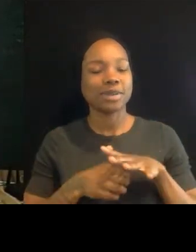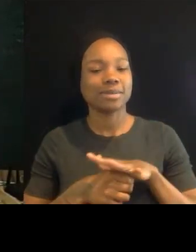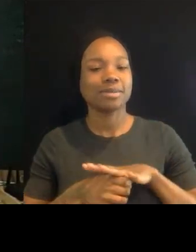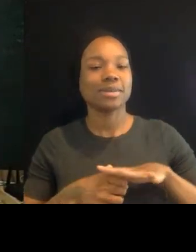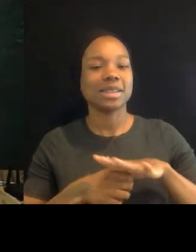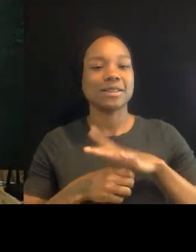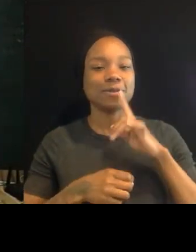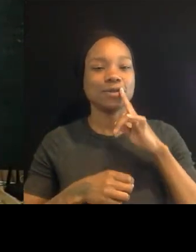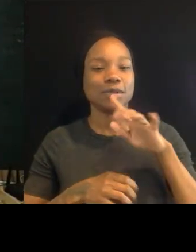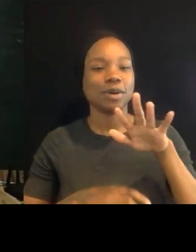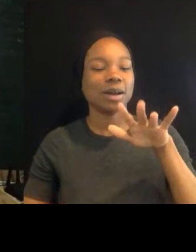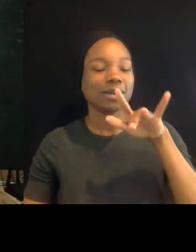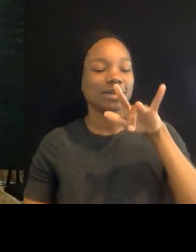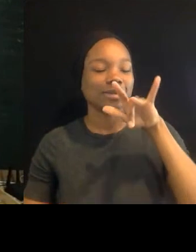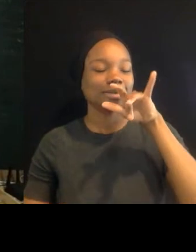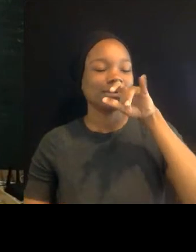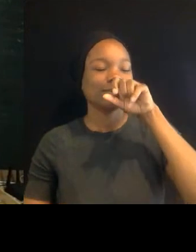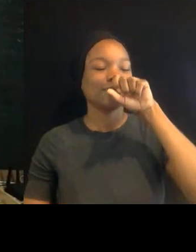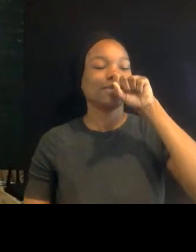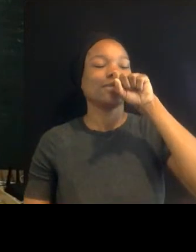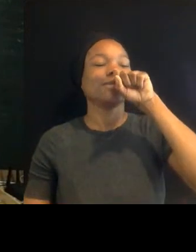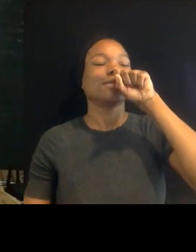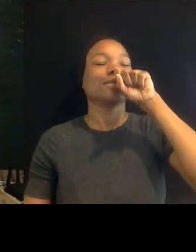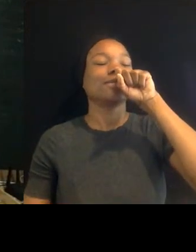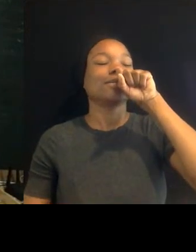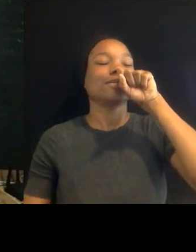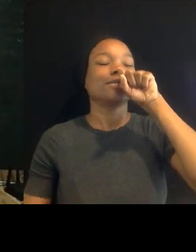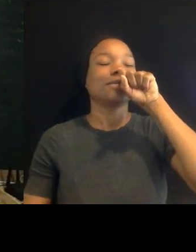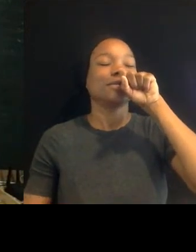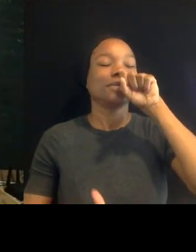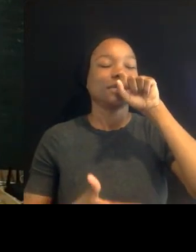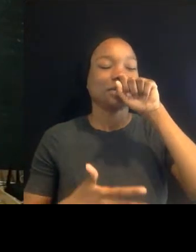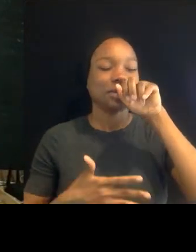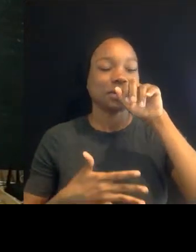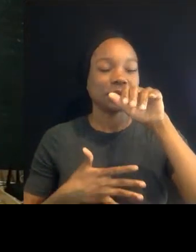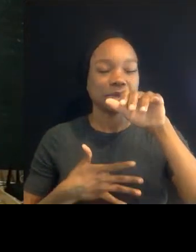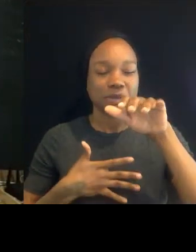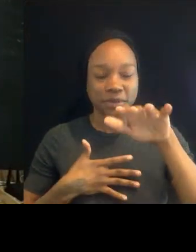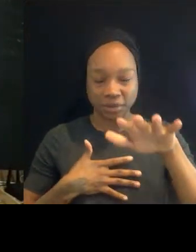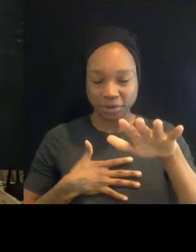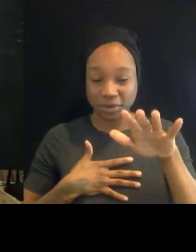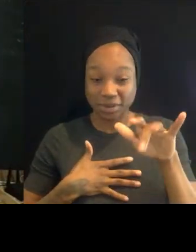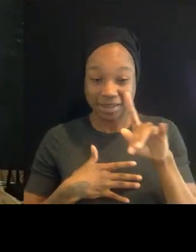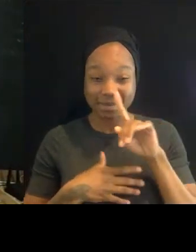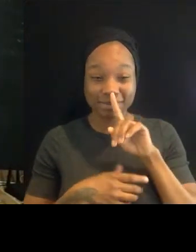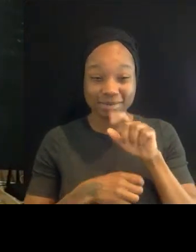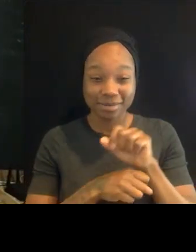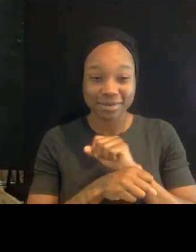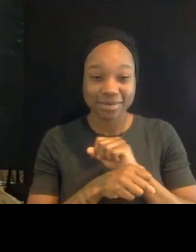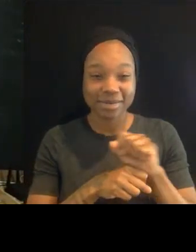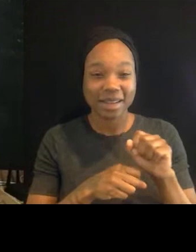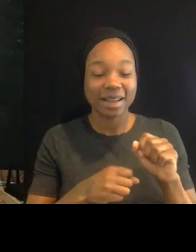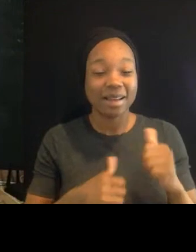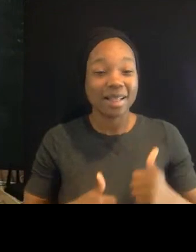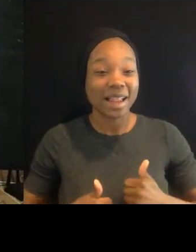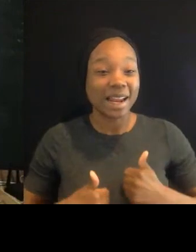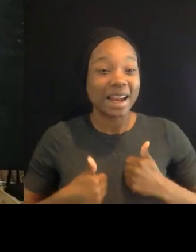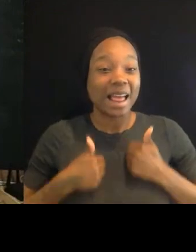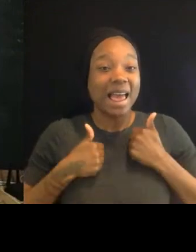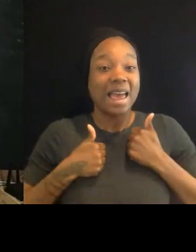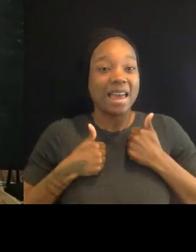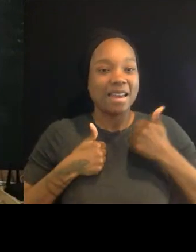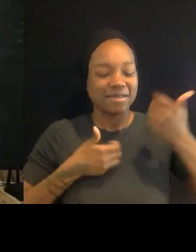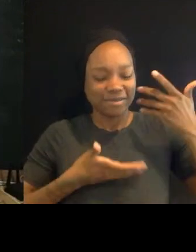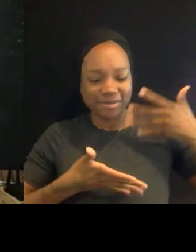Fill your lungs, that breath of life, that breath of possibility,